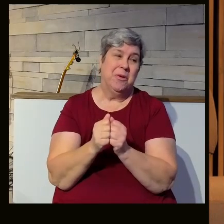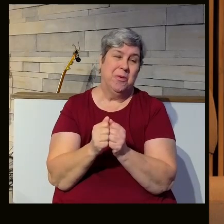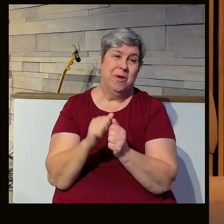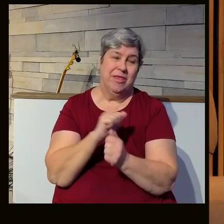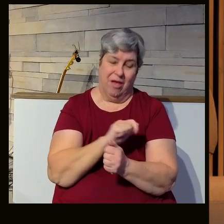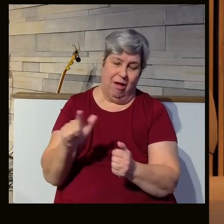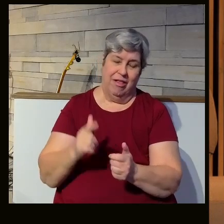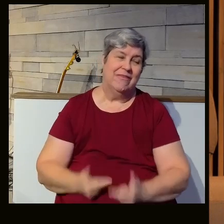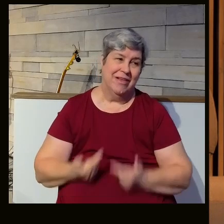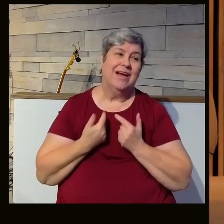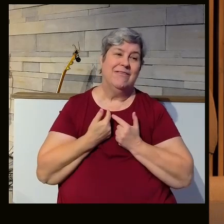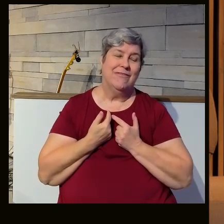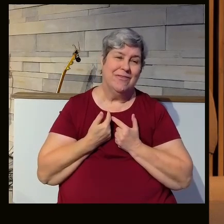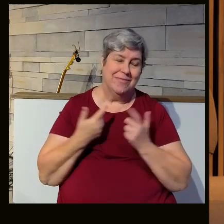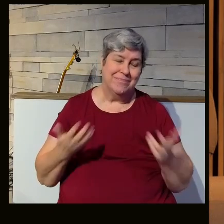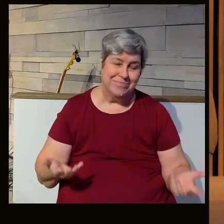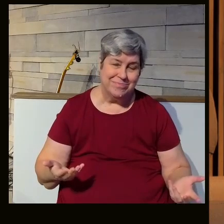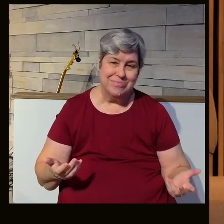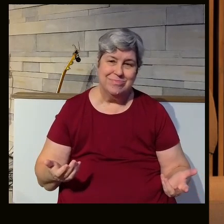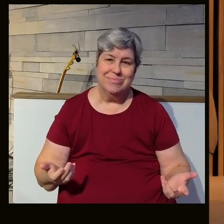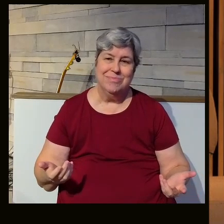all of life itself.